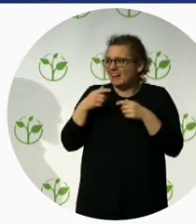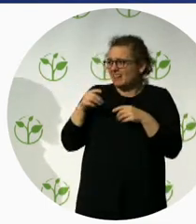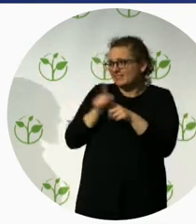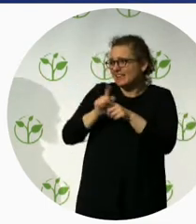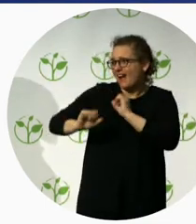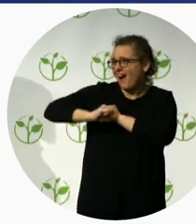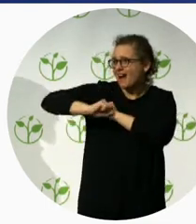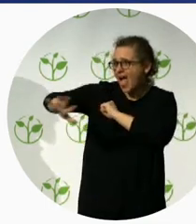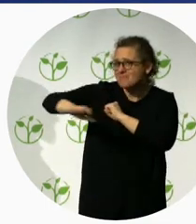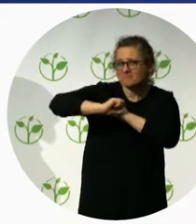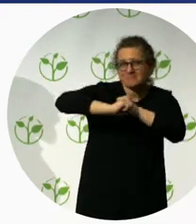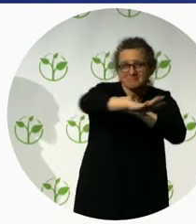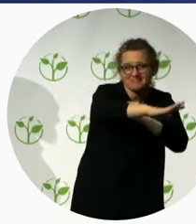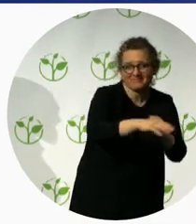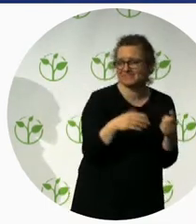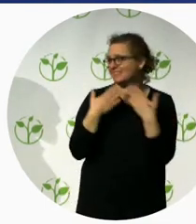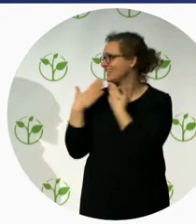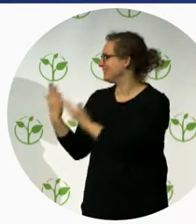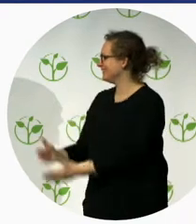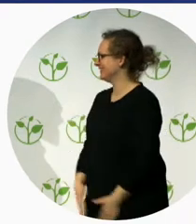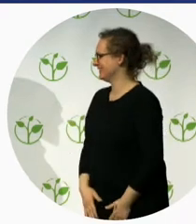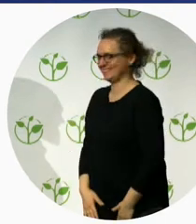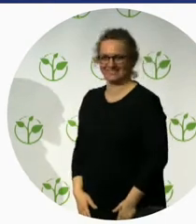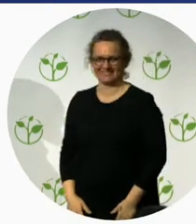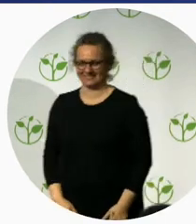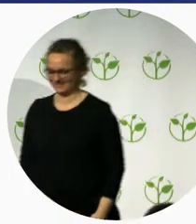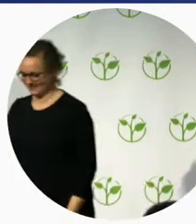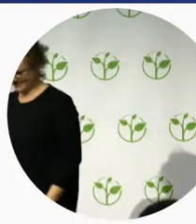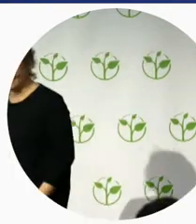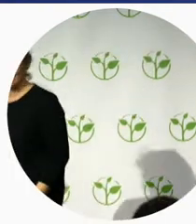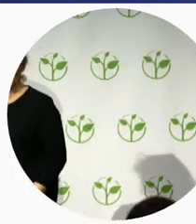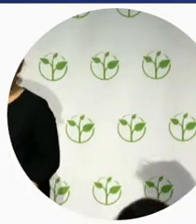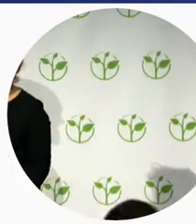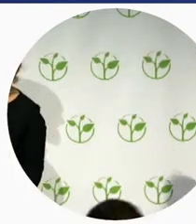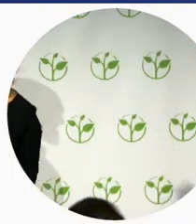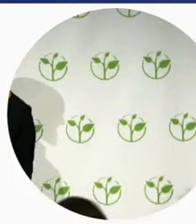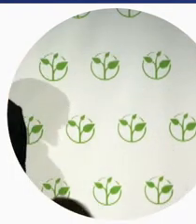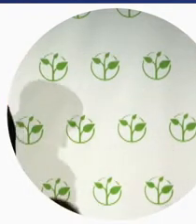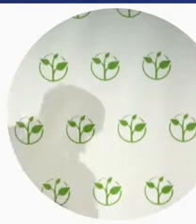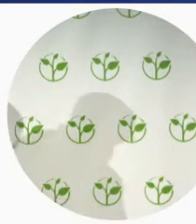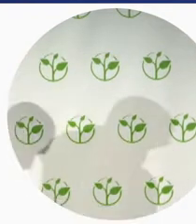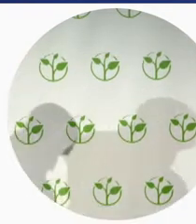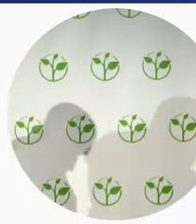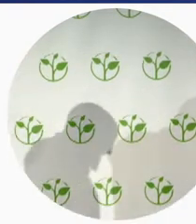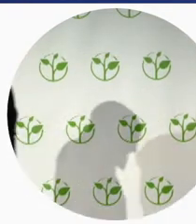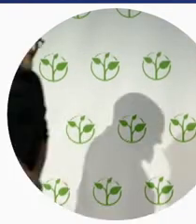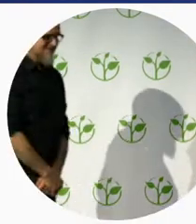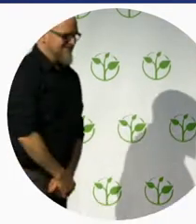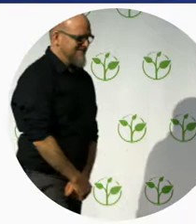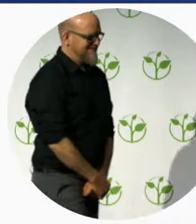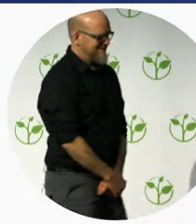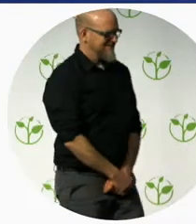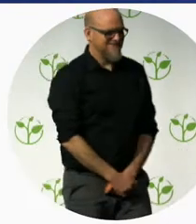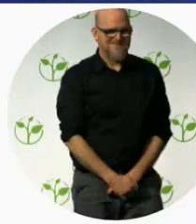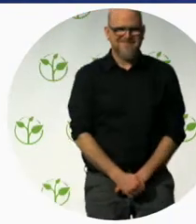Absolutely. So, think you've highlighted for us very strongly that interacting with many service providers is key to providing this